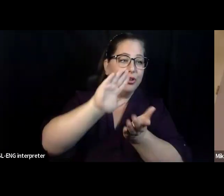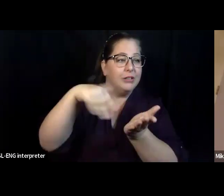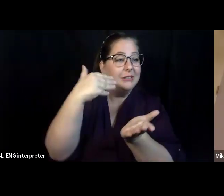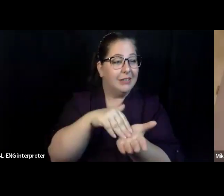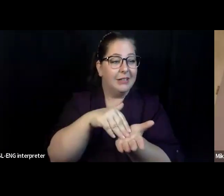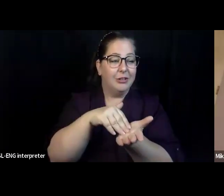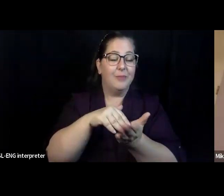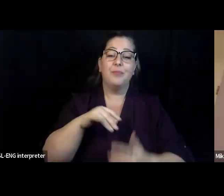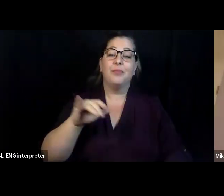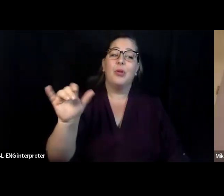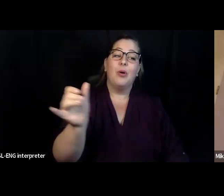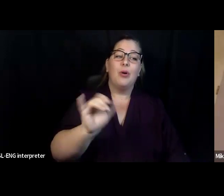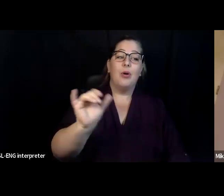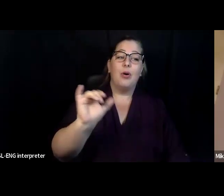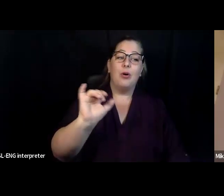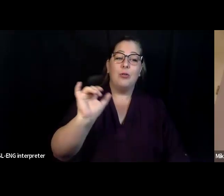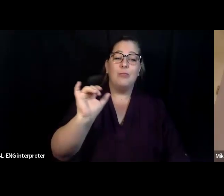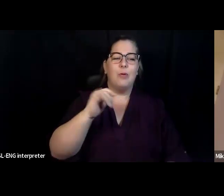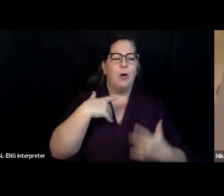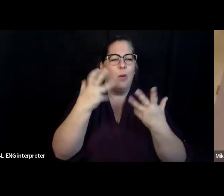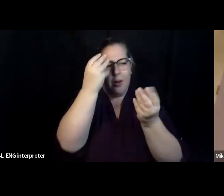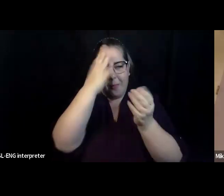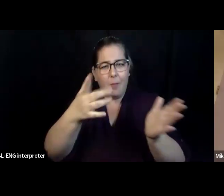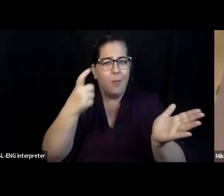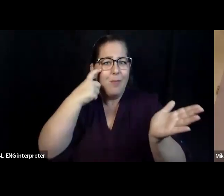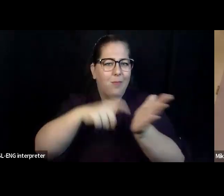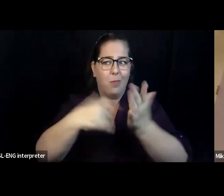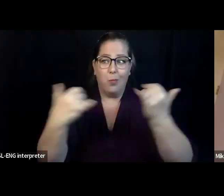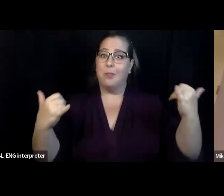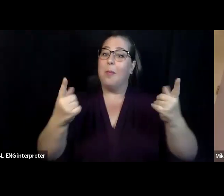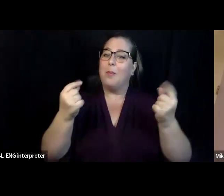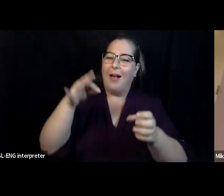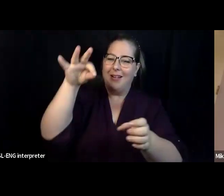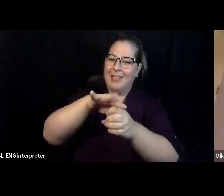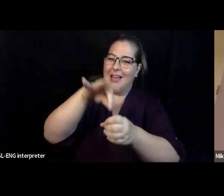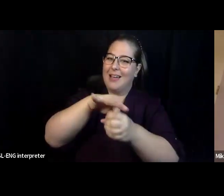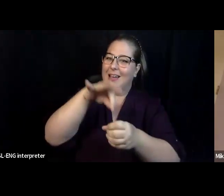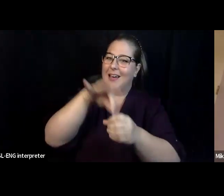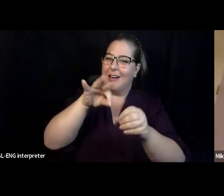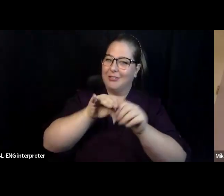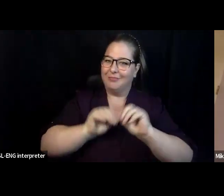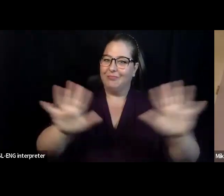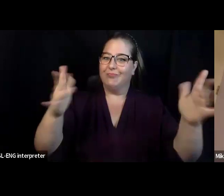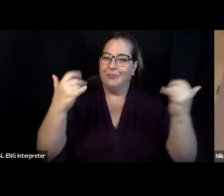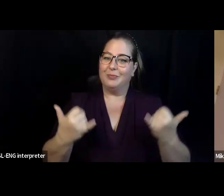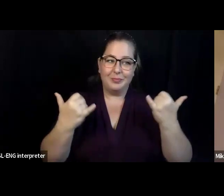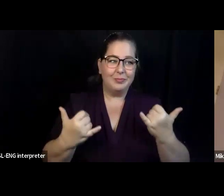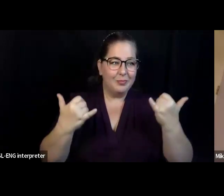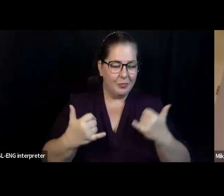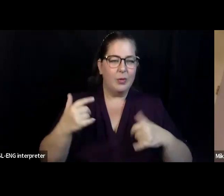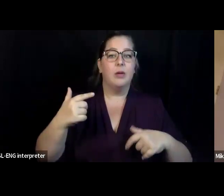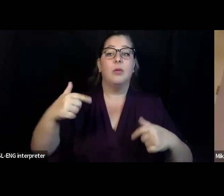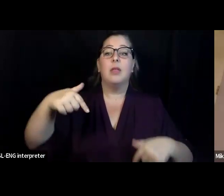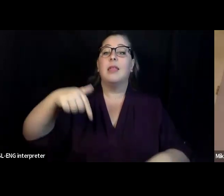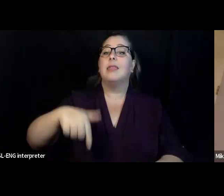it is election day today, and this is being recorded, so we understand if